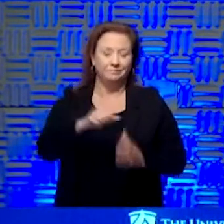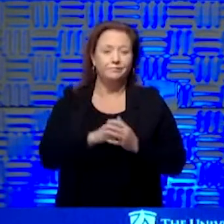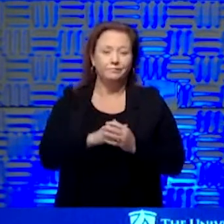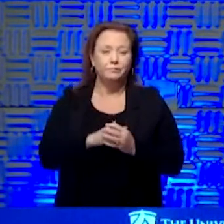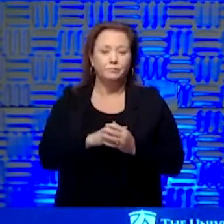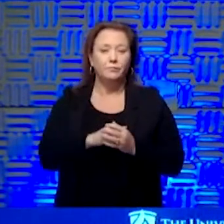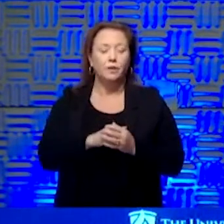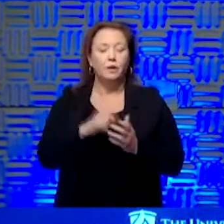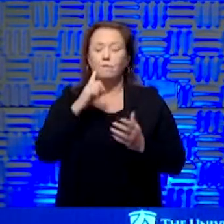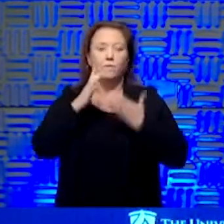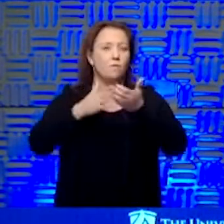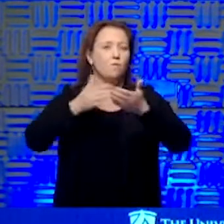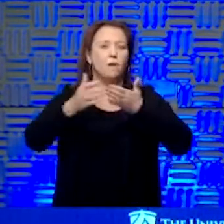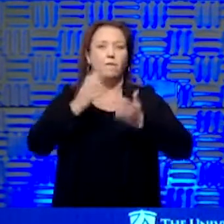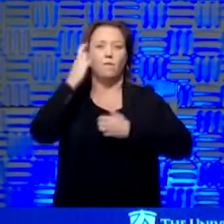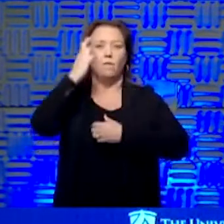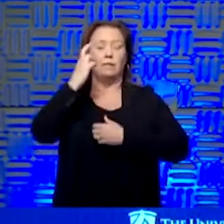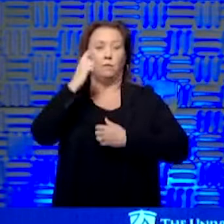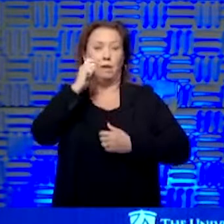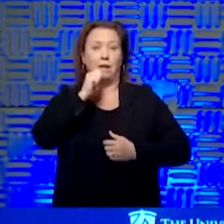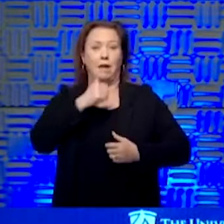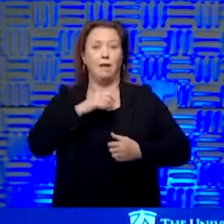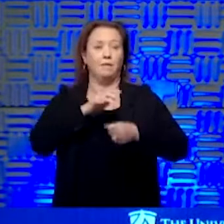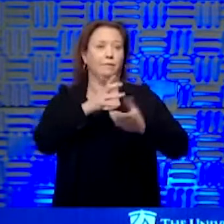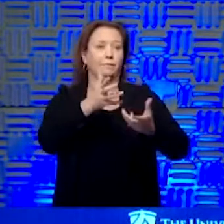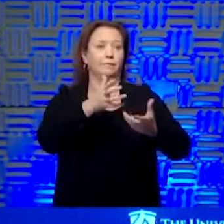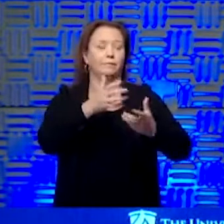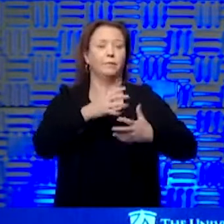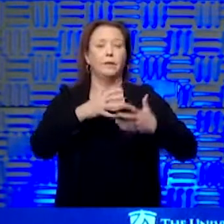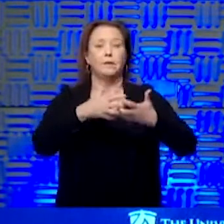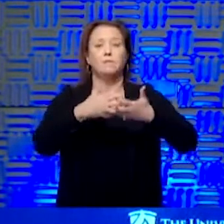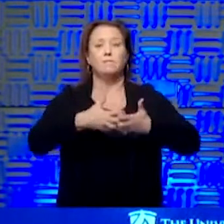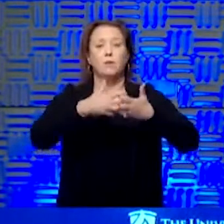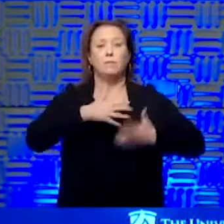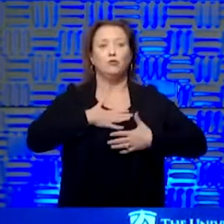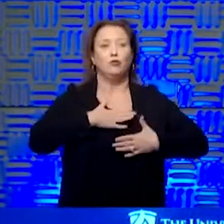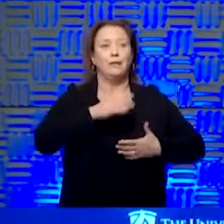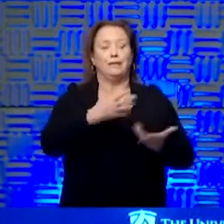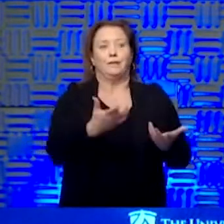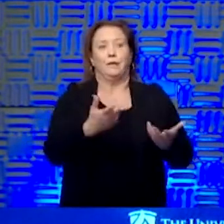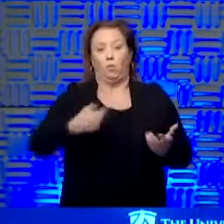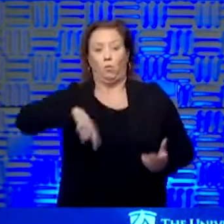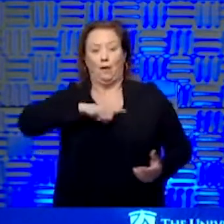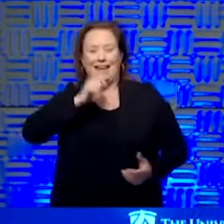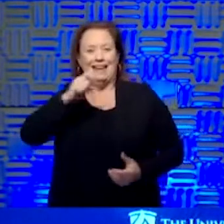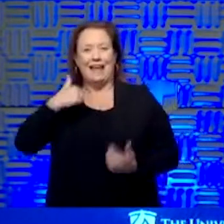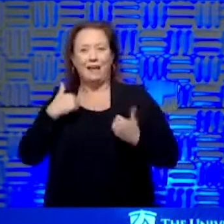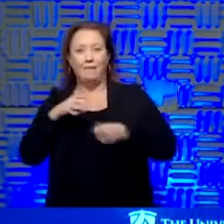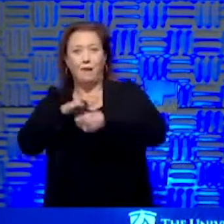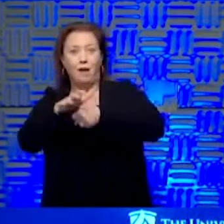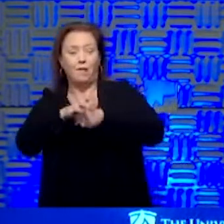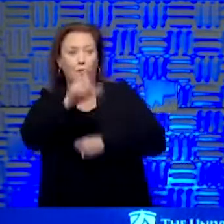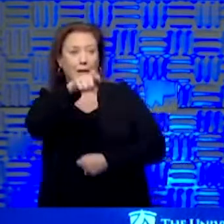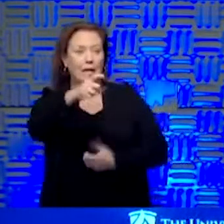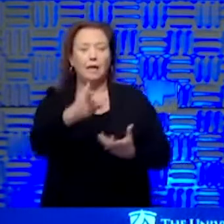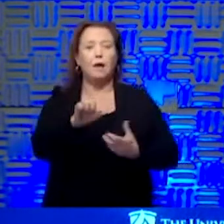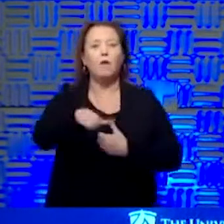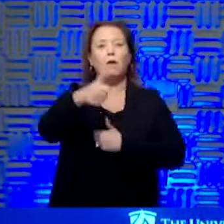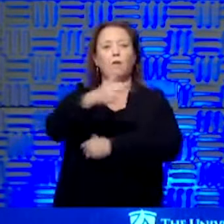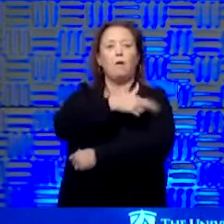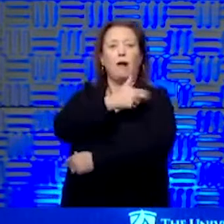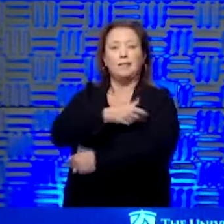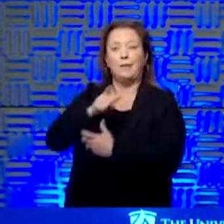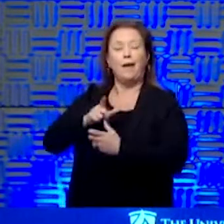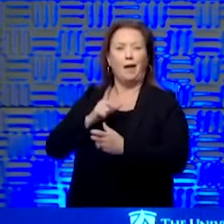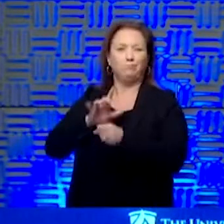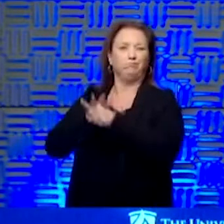if let's say for whatever reason we didn't have ventilators and another hospital had an overwhelming number or we didn't have the need for those and another hospital had